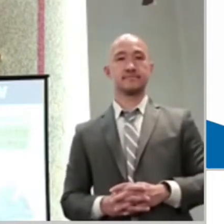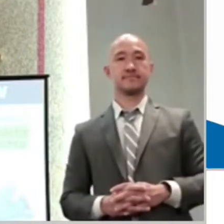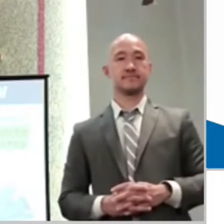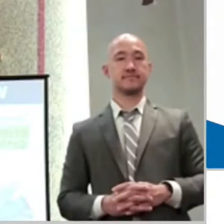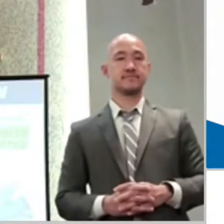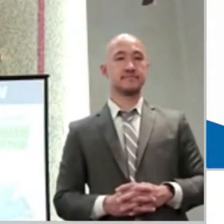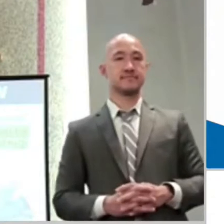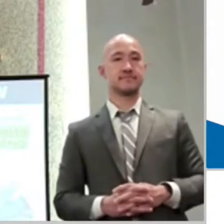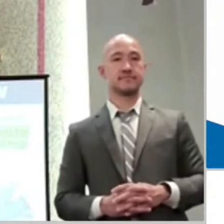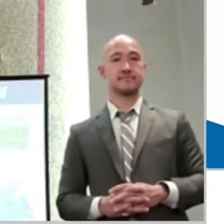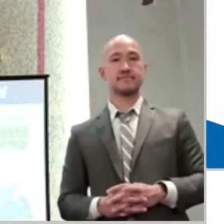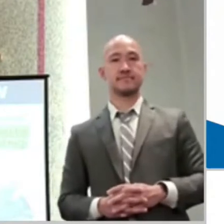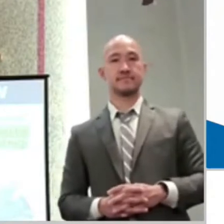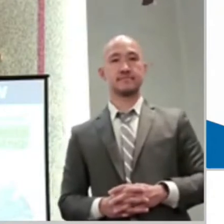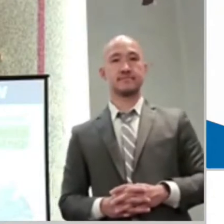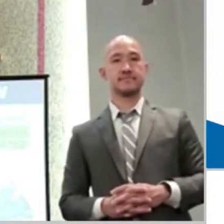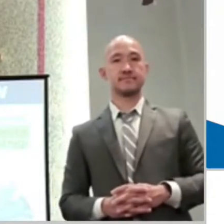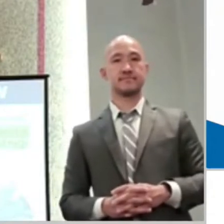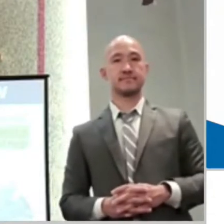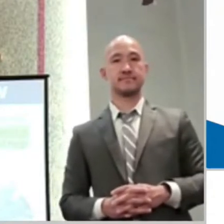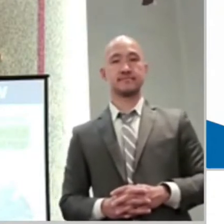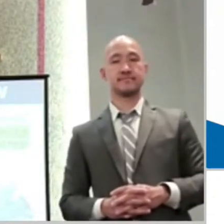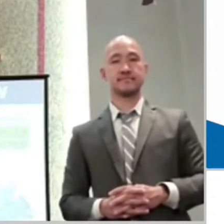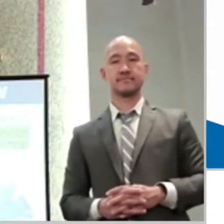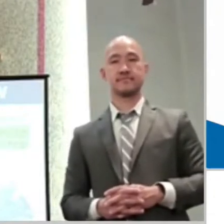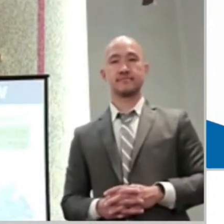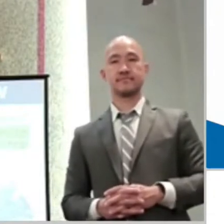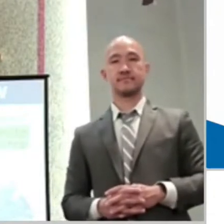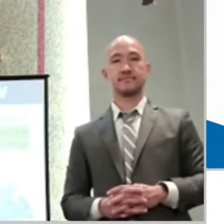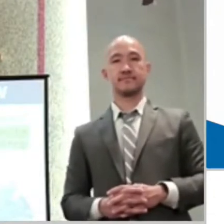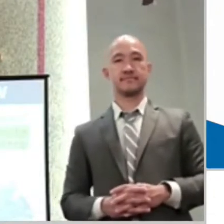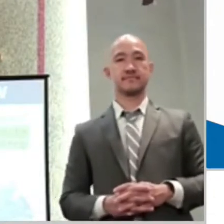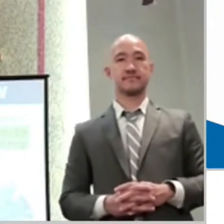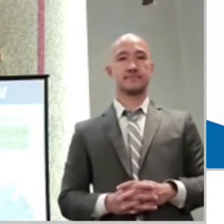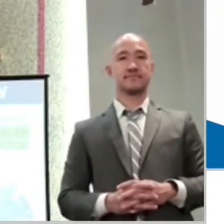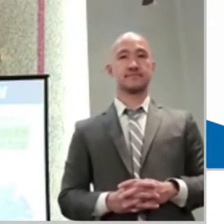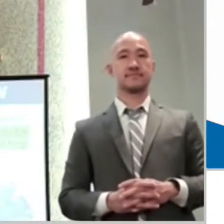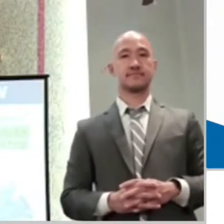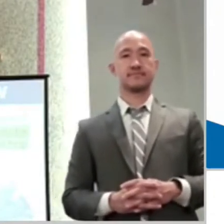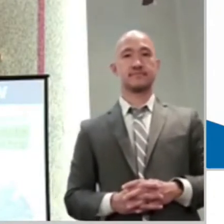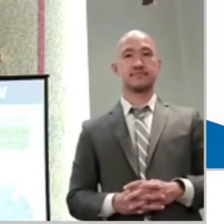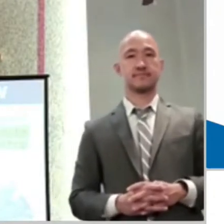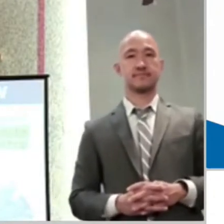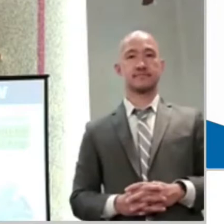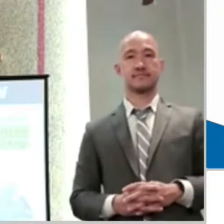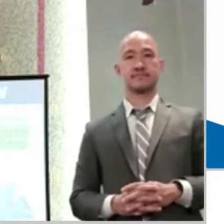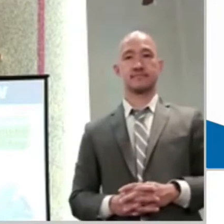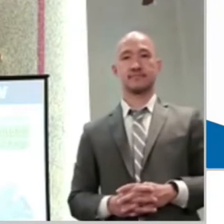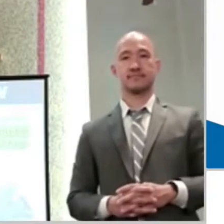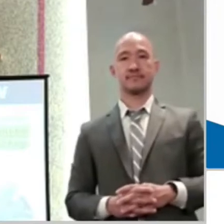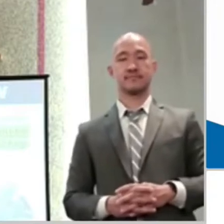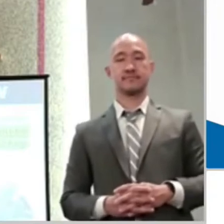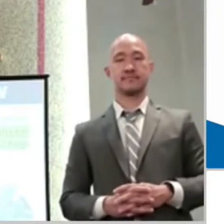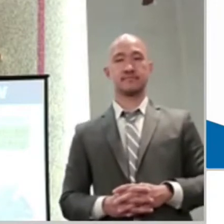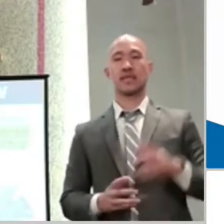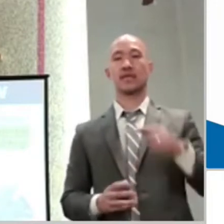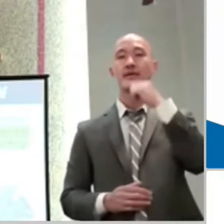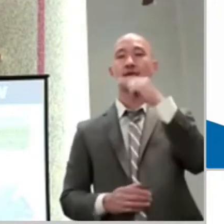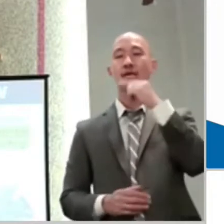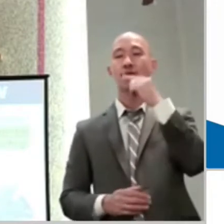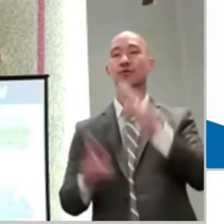journey. Haven't you heard the saying that the journey is really what gives significance more than the destination?